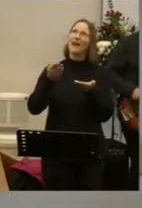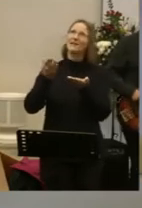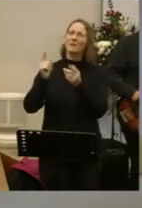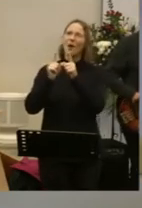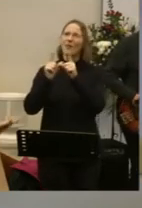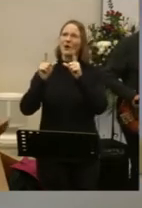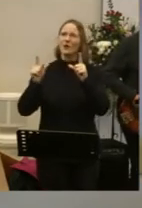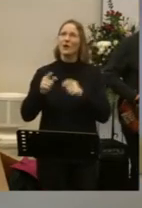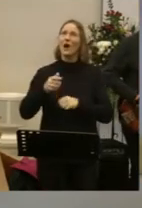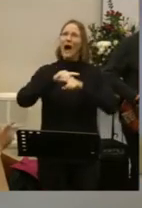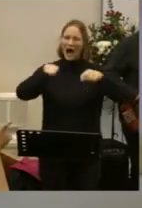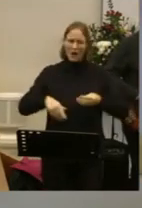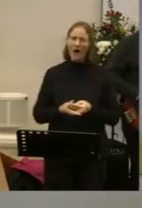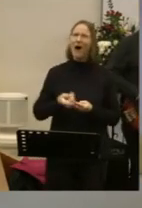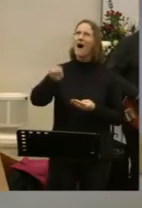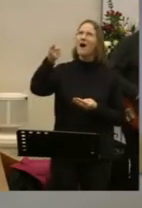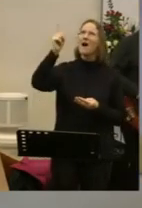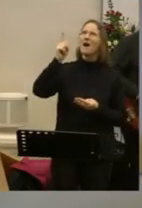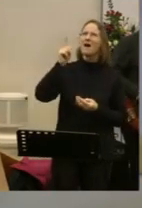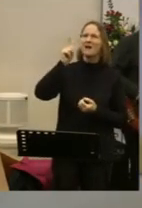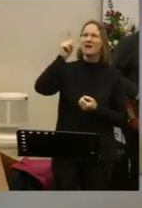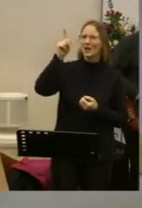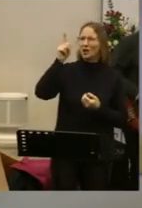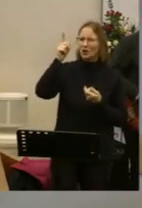will upon the Lord Our God,